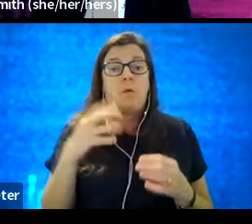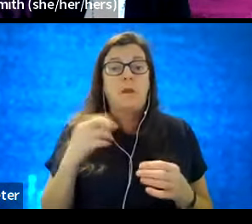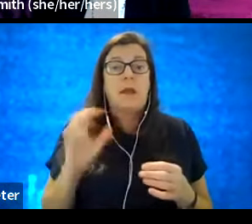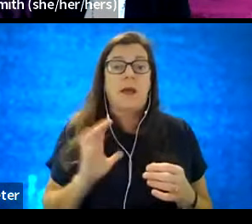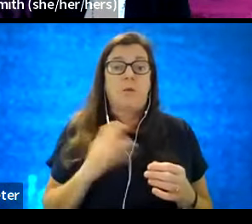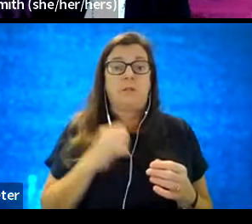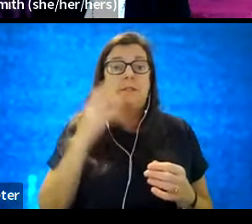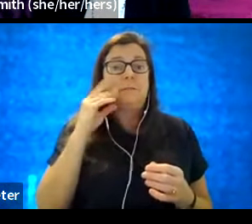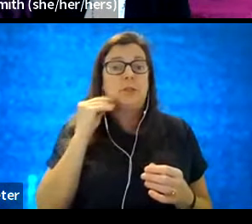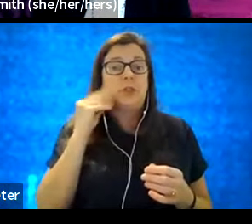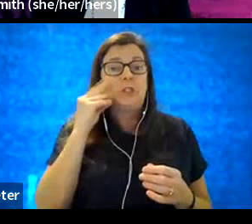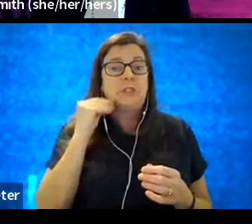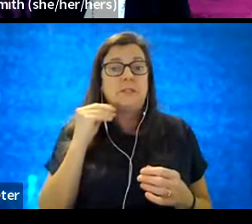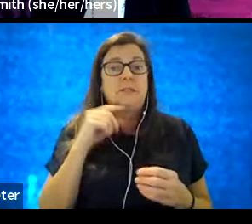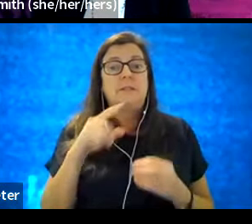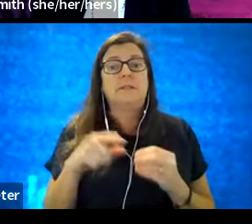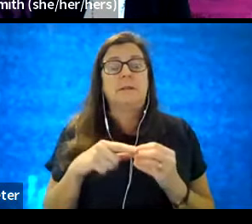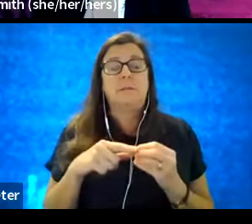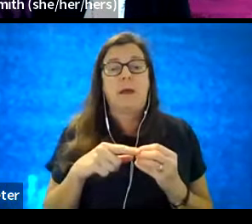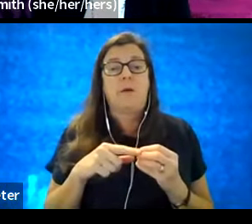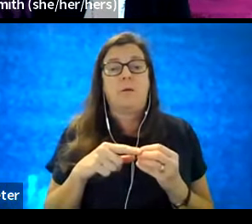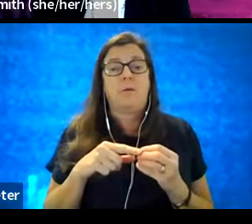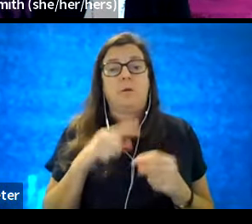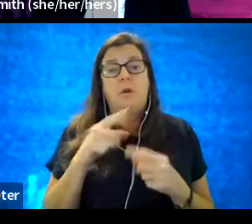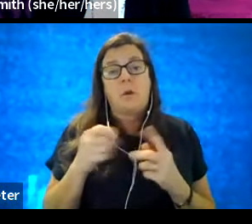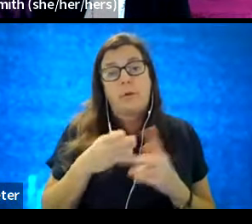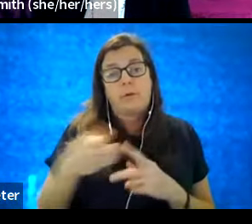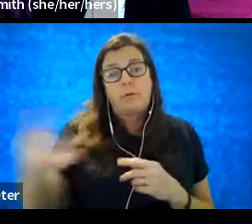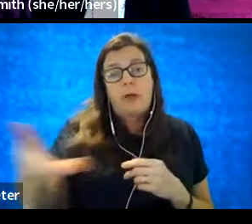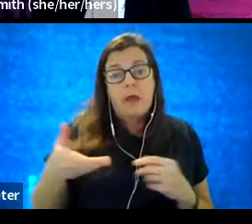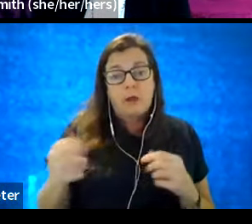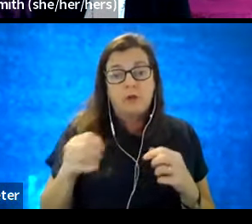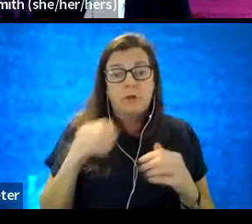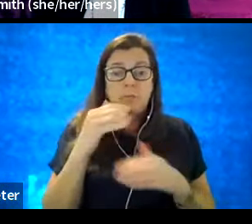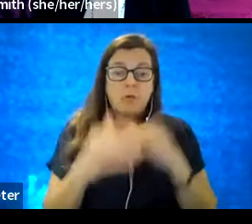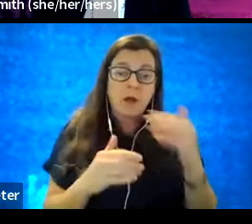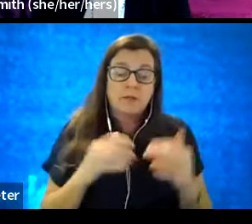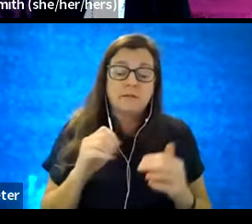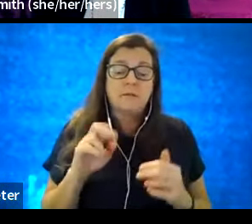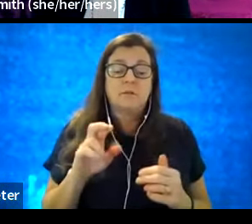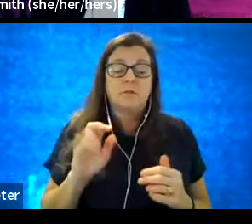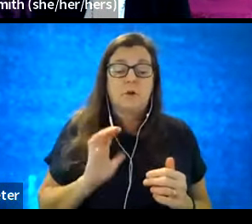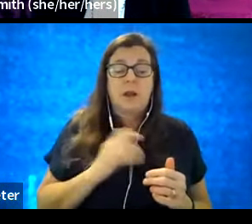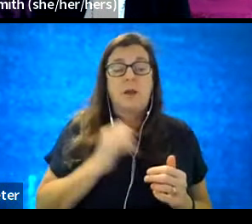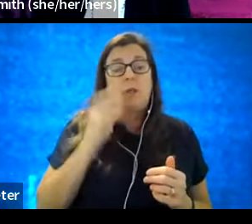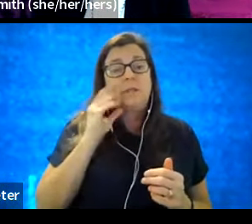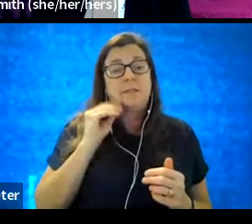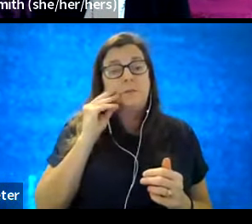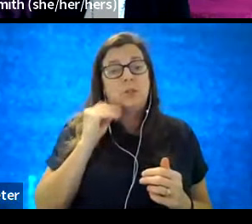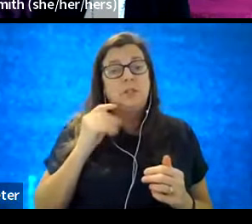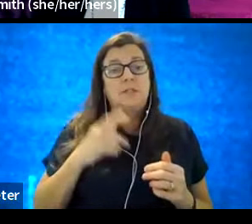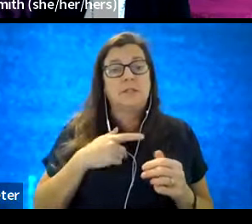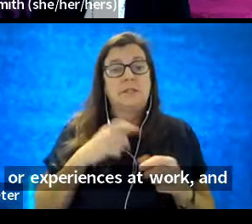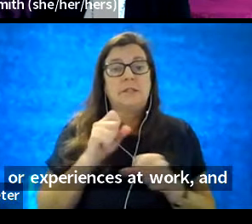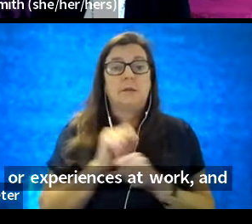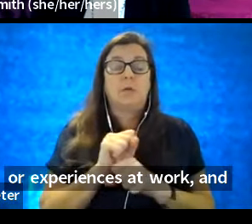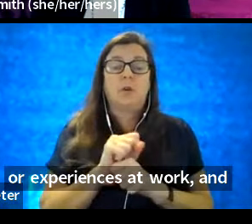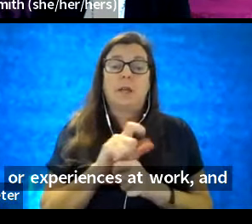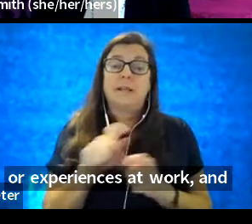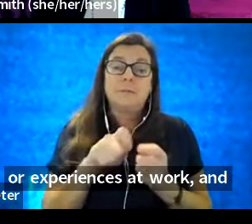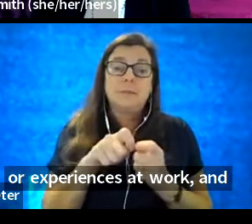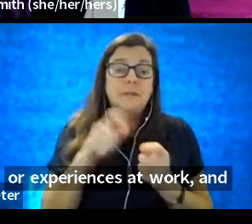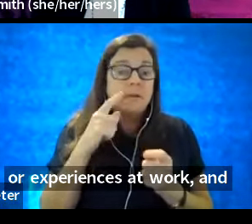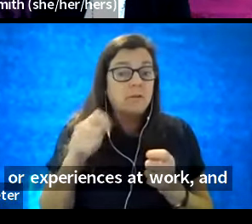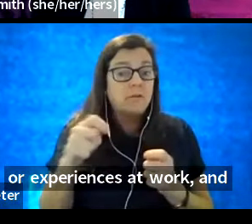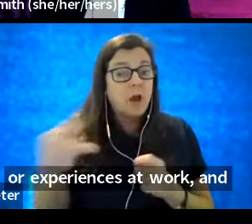about being, going through the hiring process or our experiences at work. And specifically for